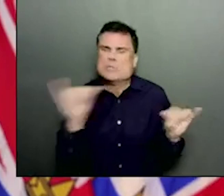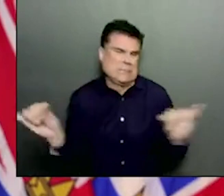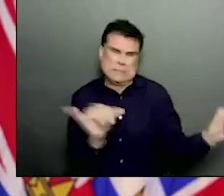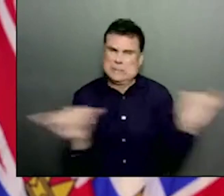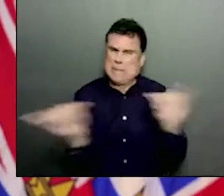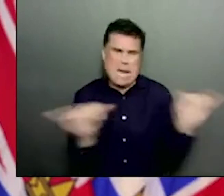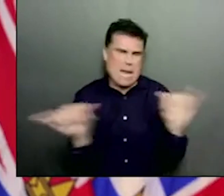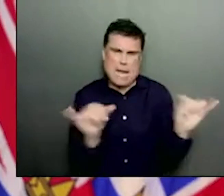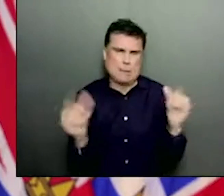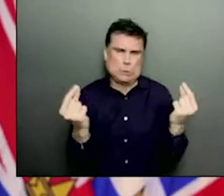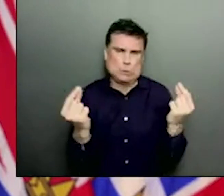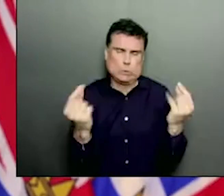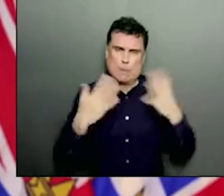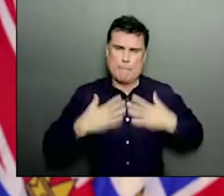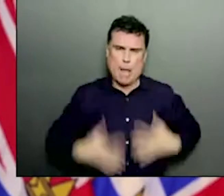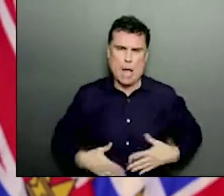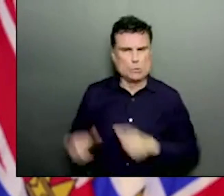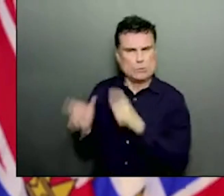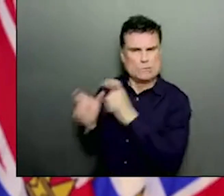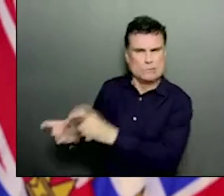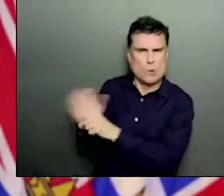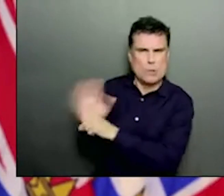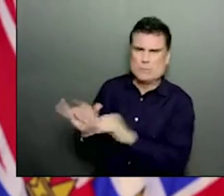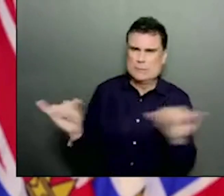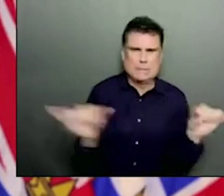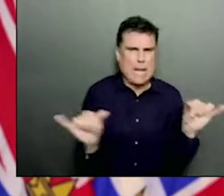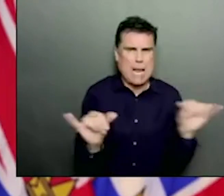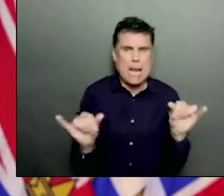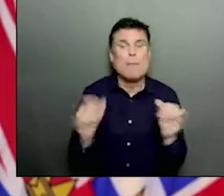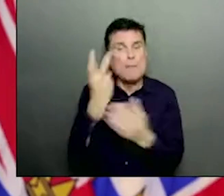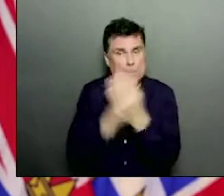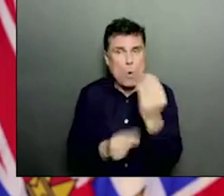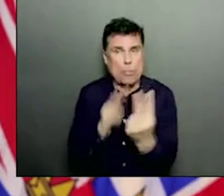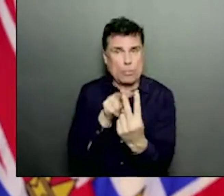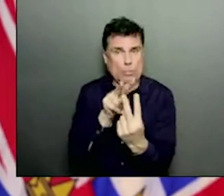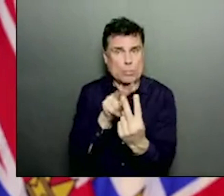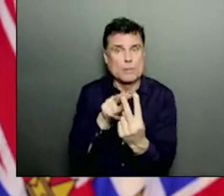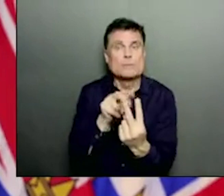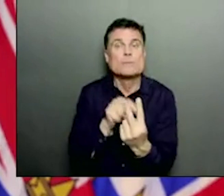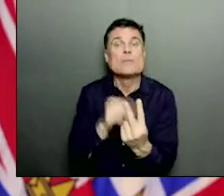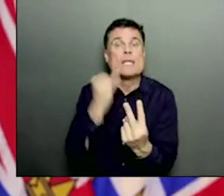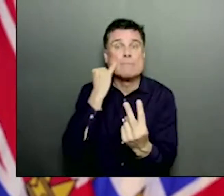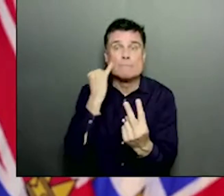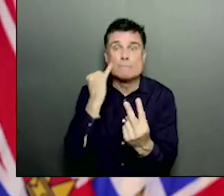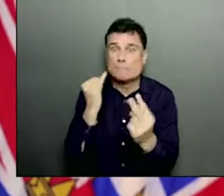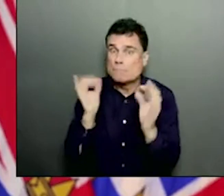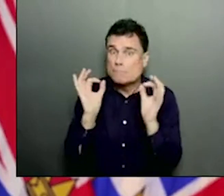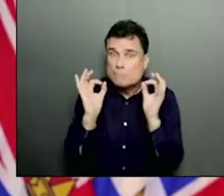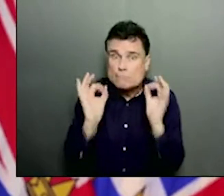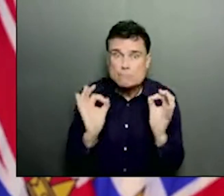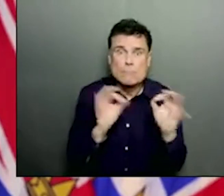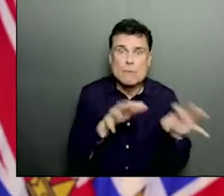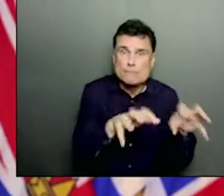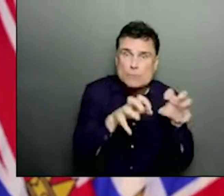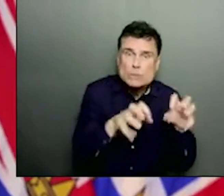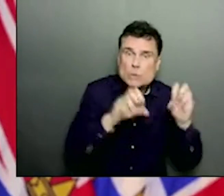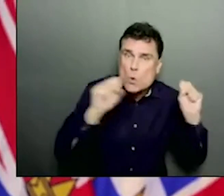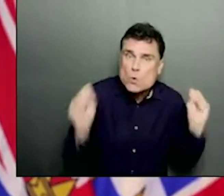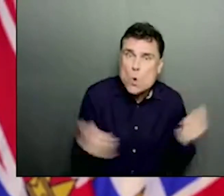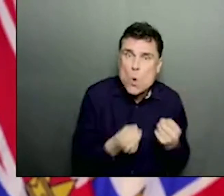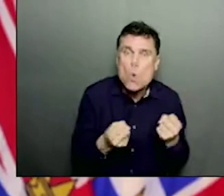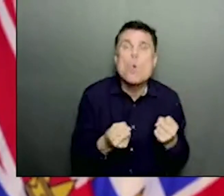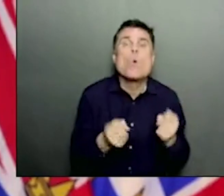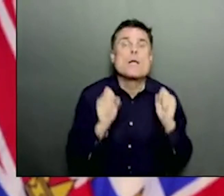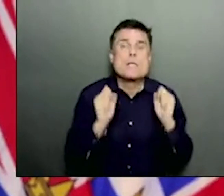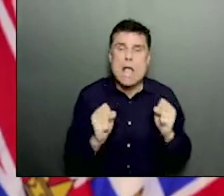and we've proved that with the Pfizer vaccine. So with the Moderna vaccine, not only does it not have to be in an ultra